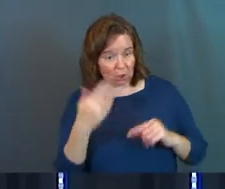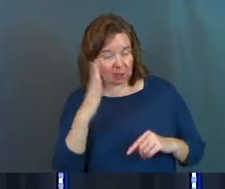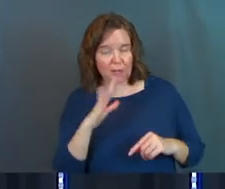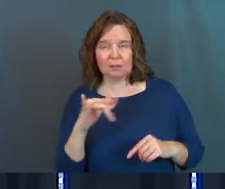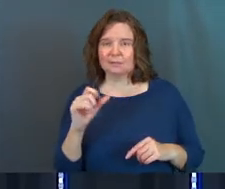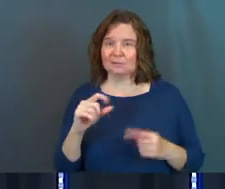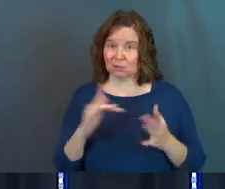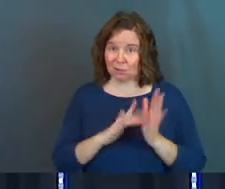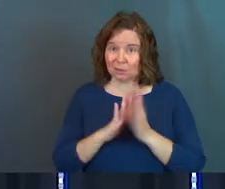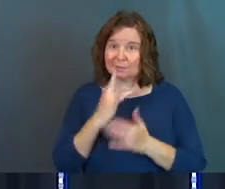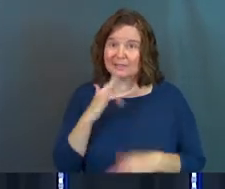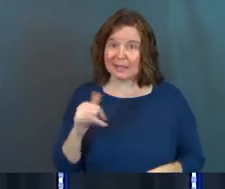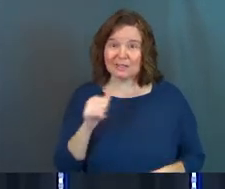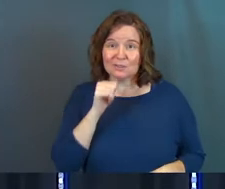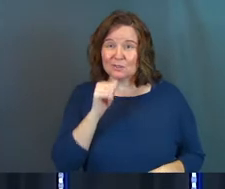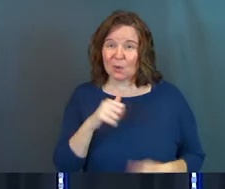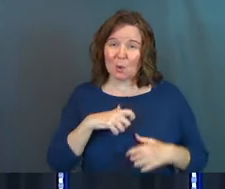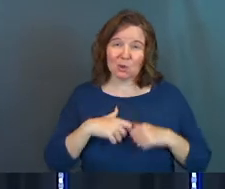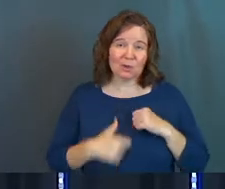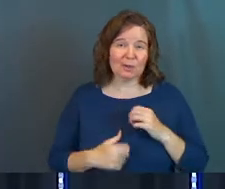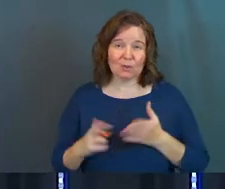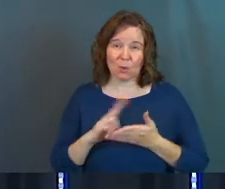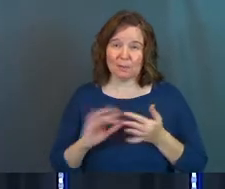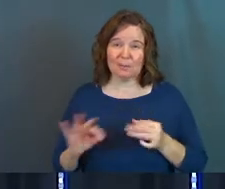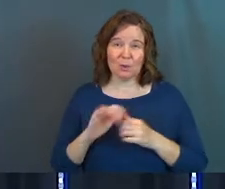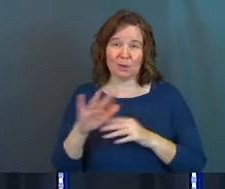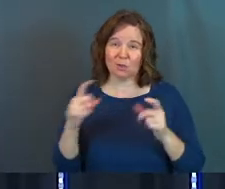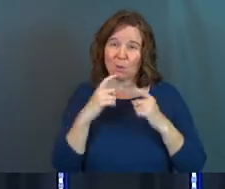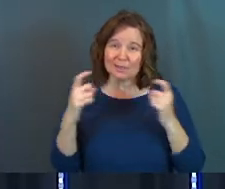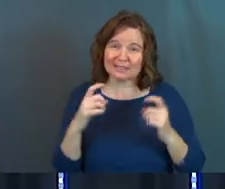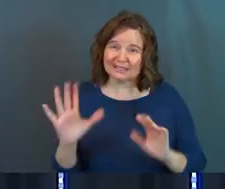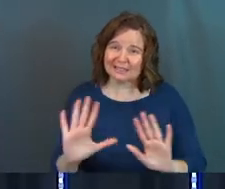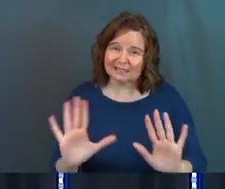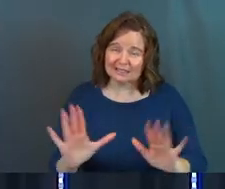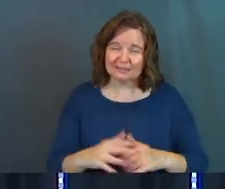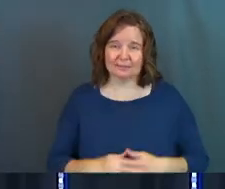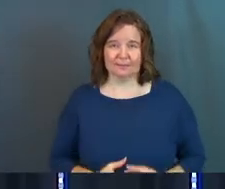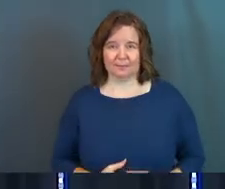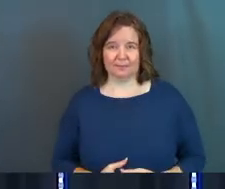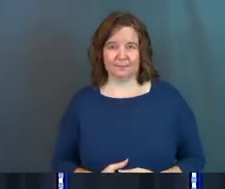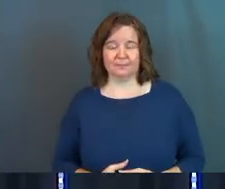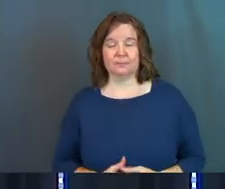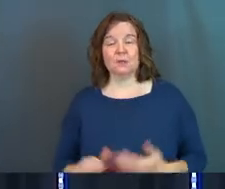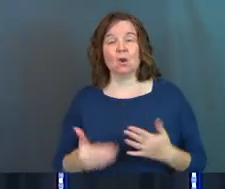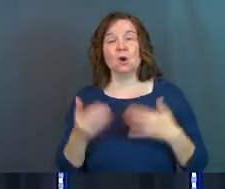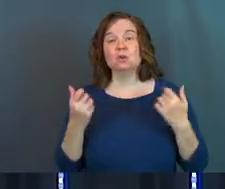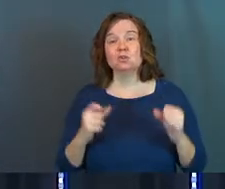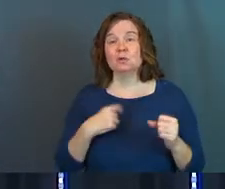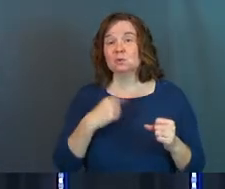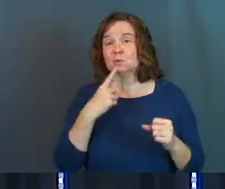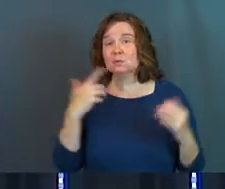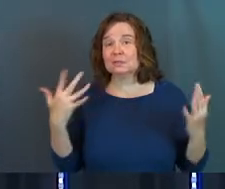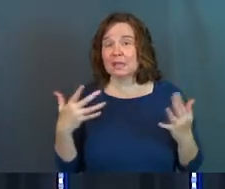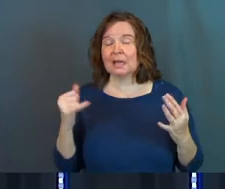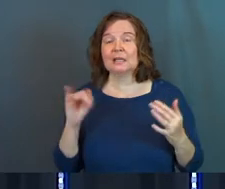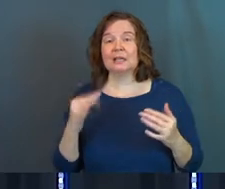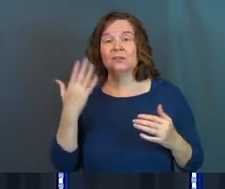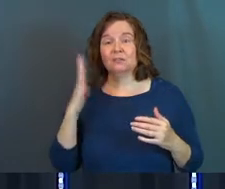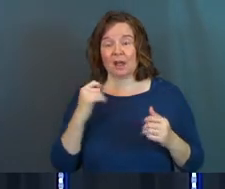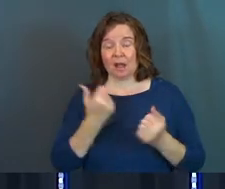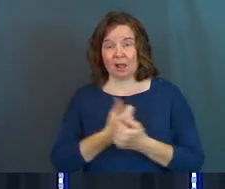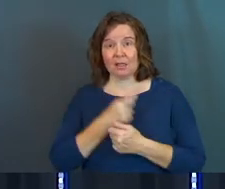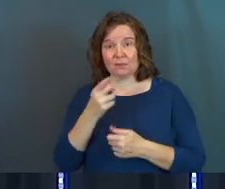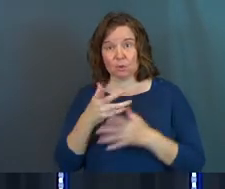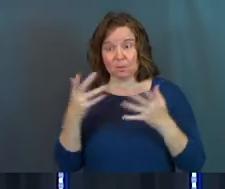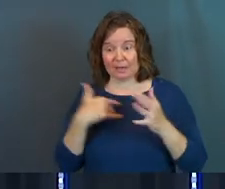God. The scripture says, do not grieve the Holy Spirit with your sin. And all it's trying to say is that if God